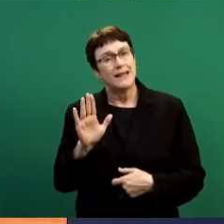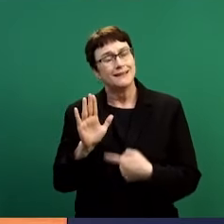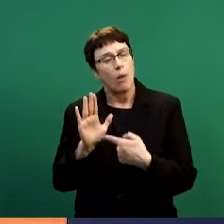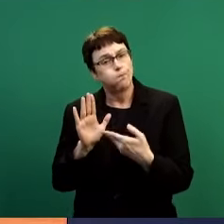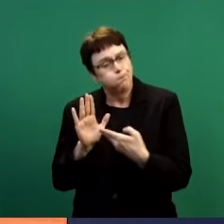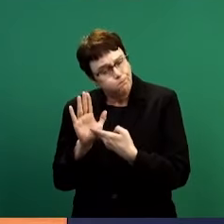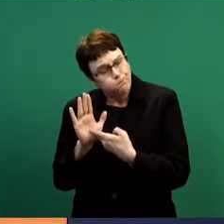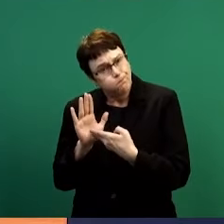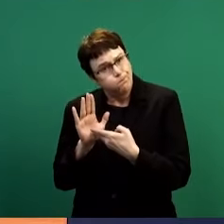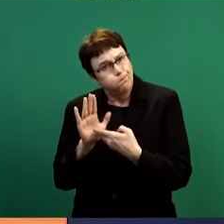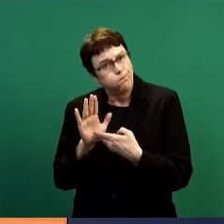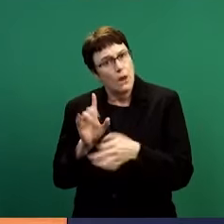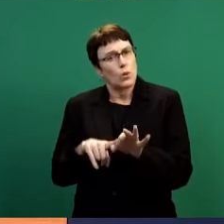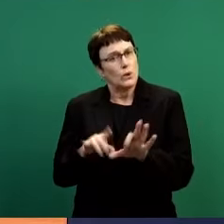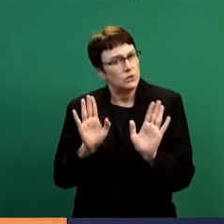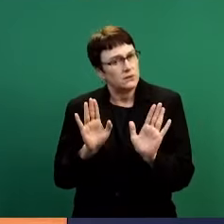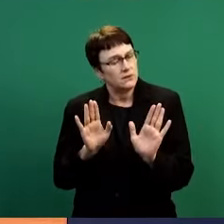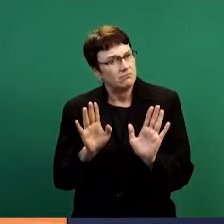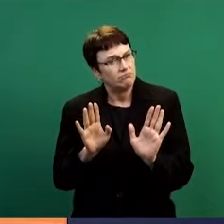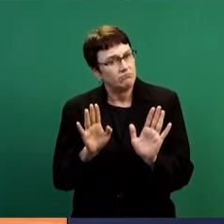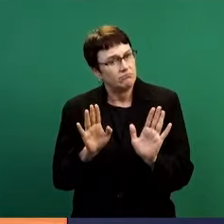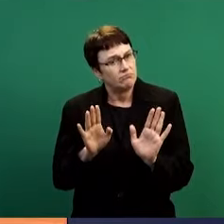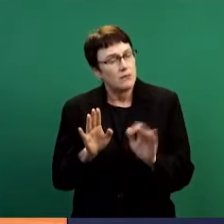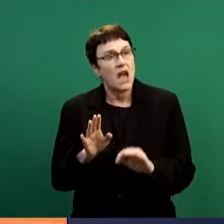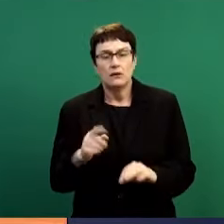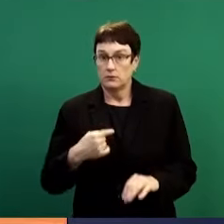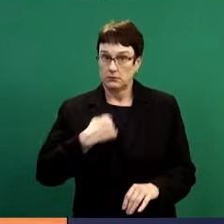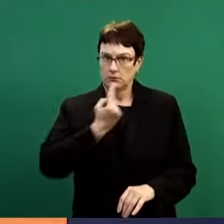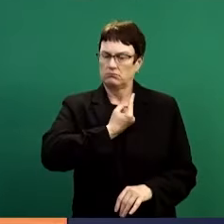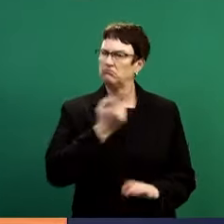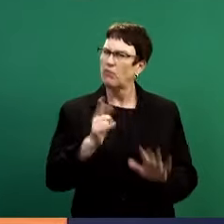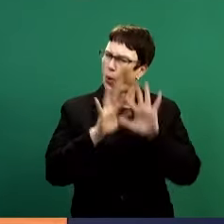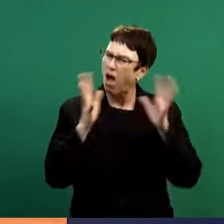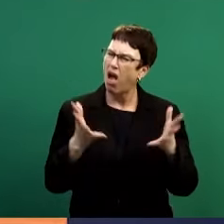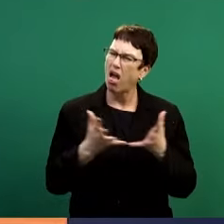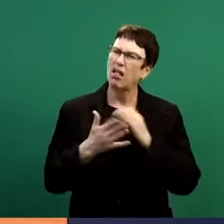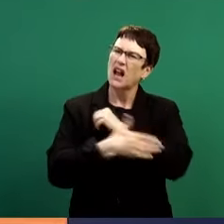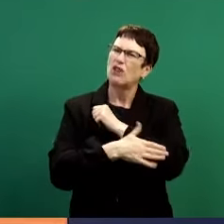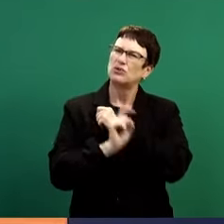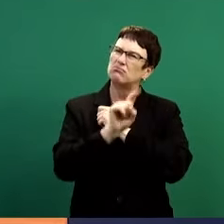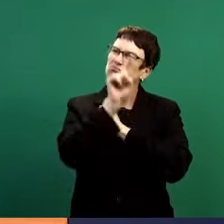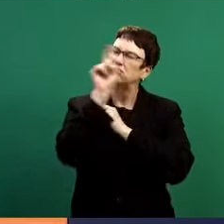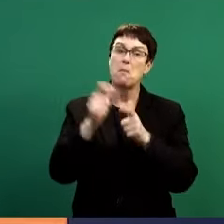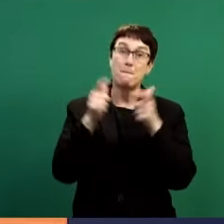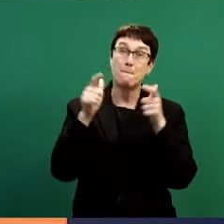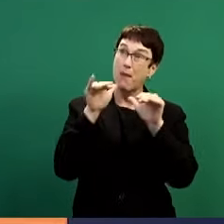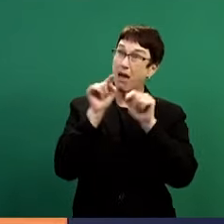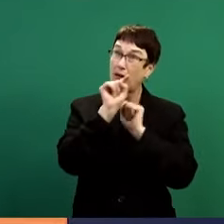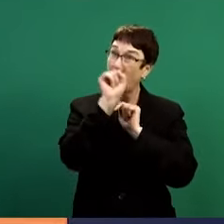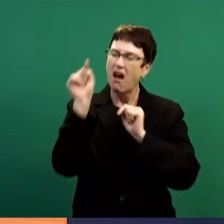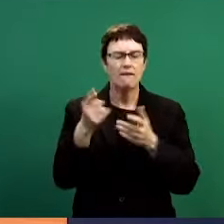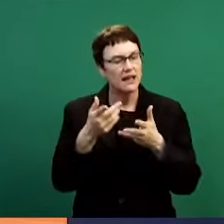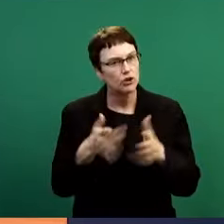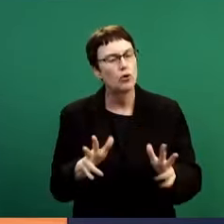We are not the only ones. Many other central banks around the world have done a pledge of a similar